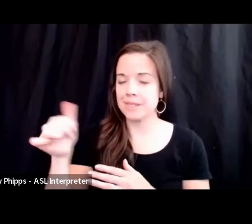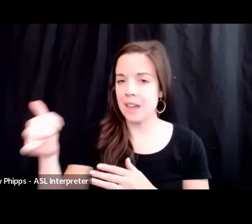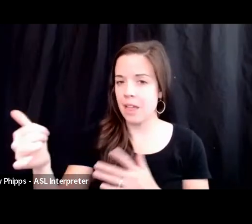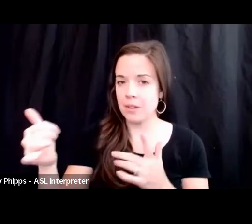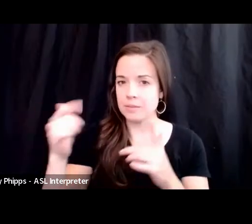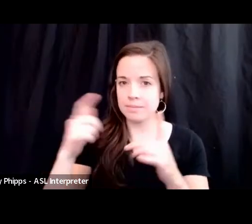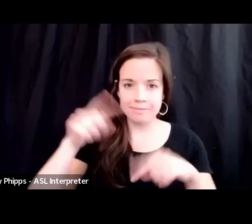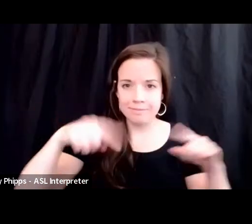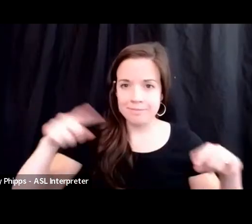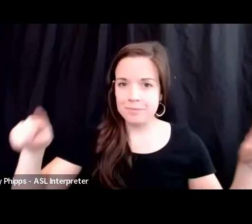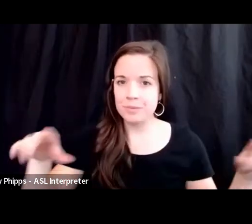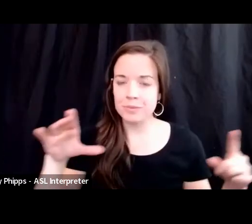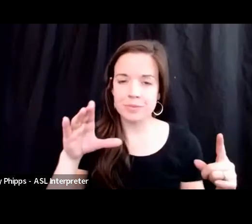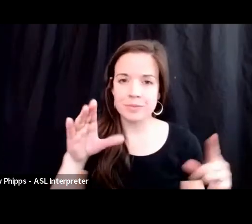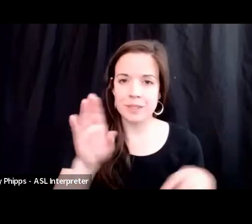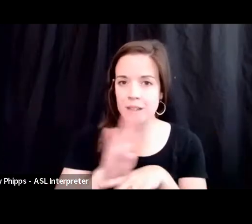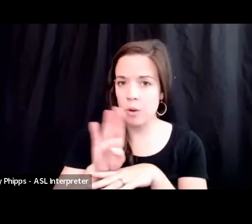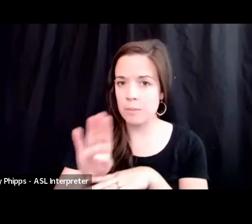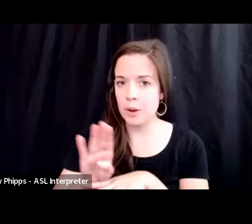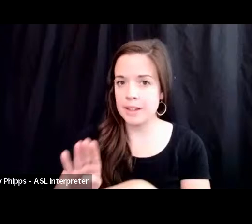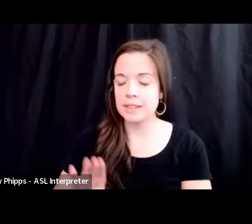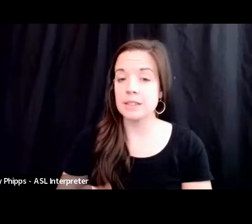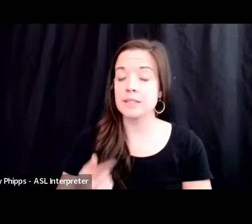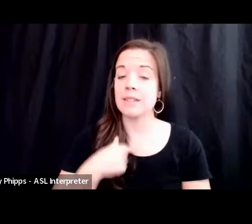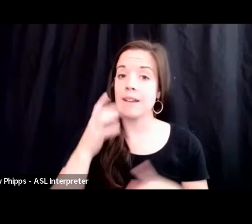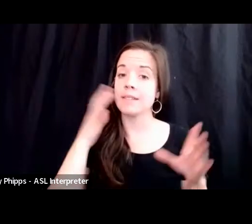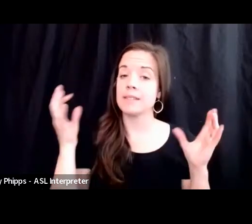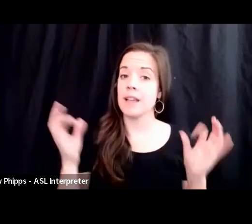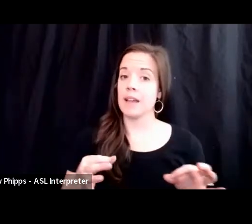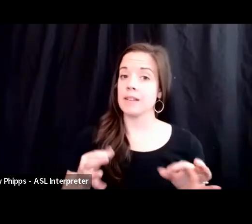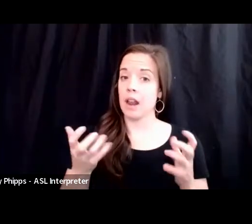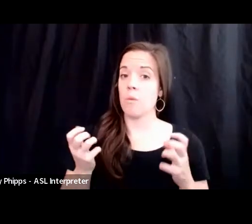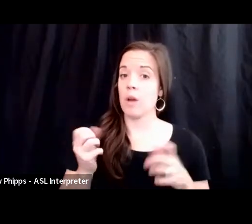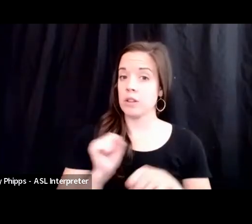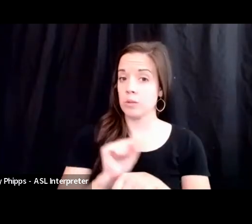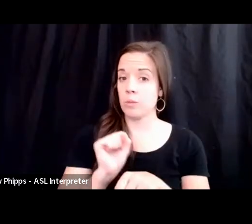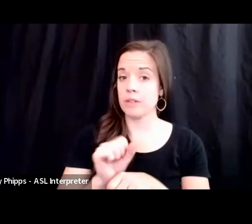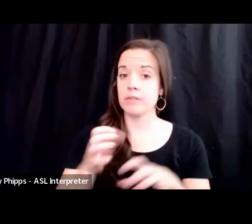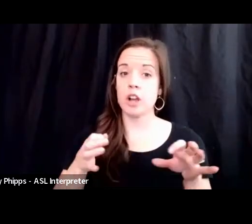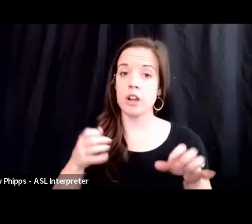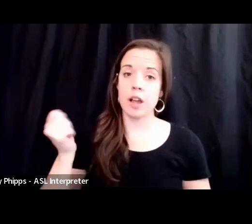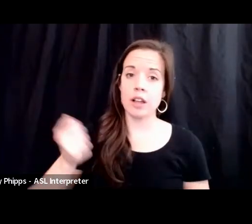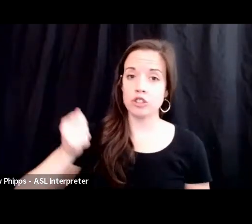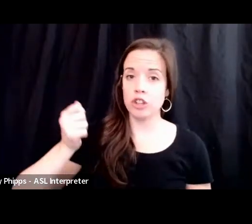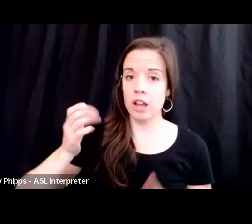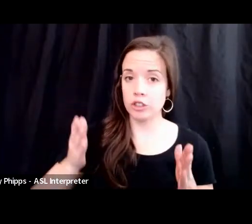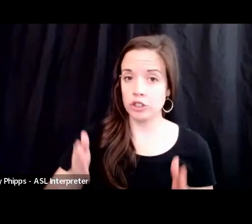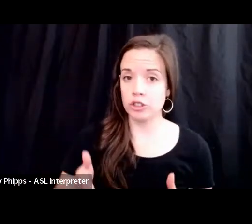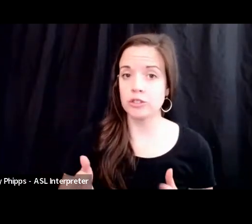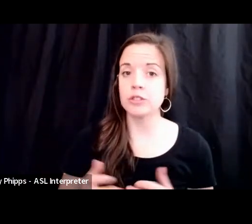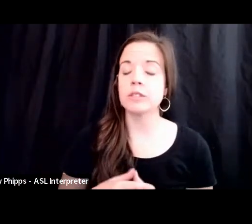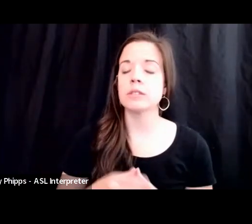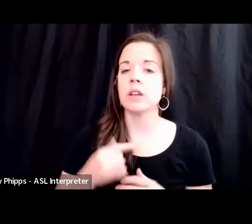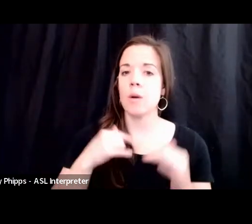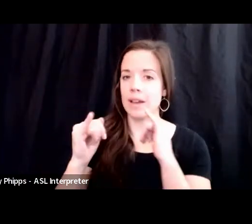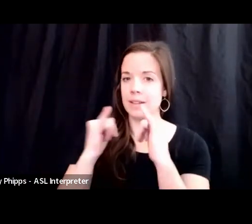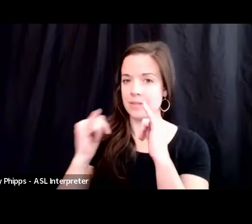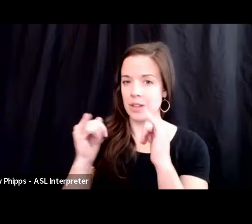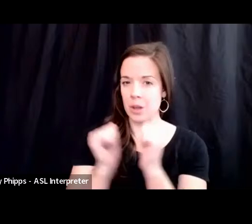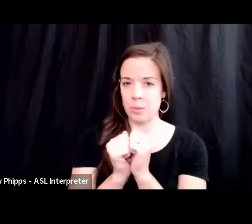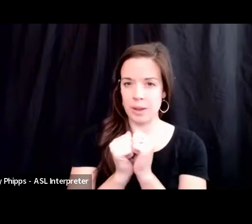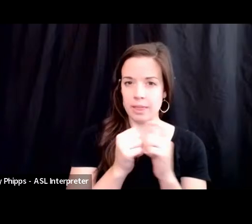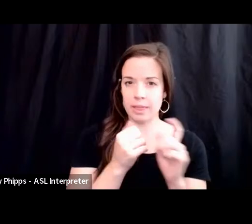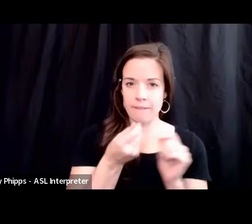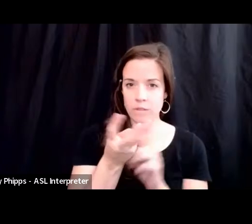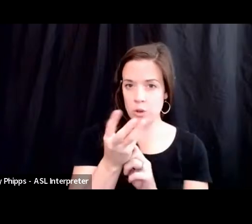corporations. I decided I wanted to work for a judge. And so I interviewed with a couple of judges down